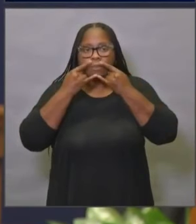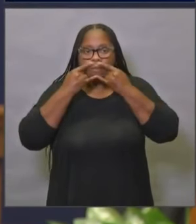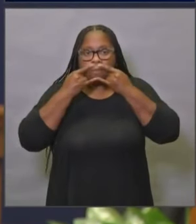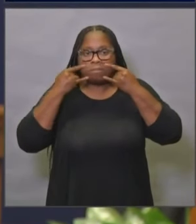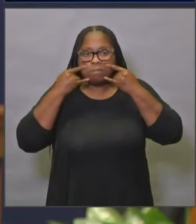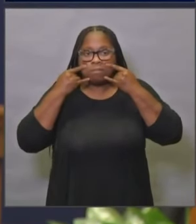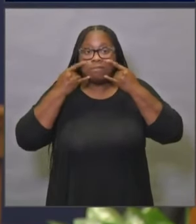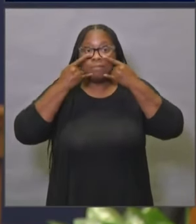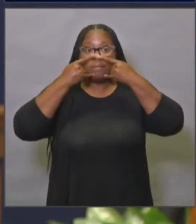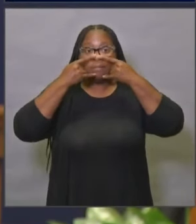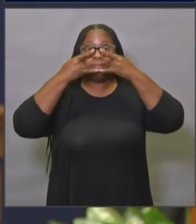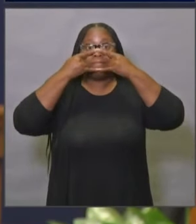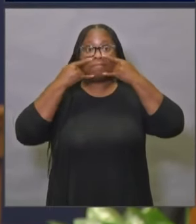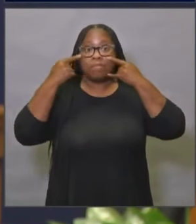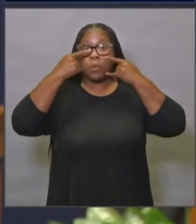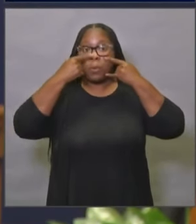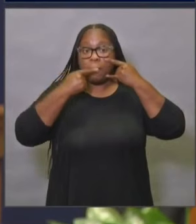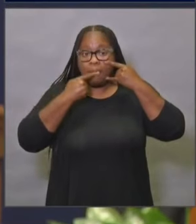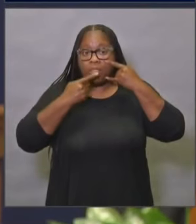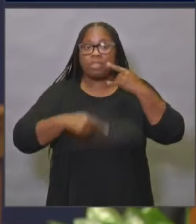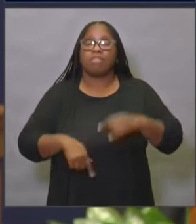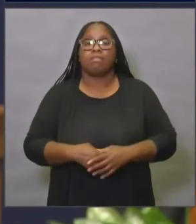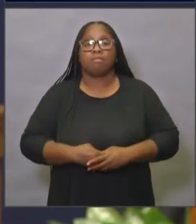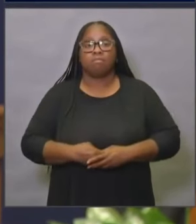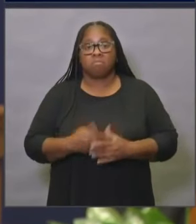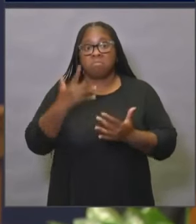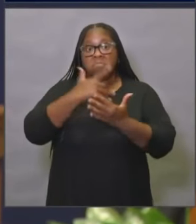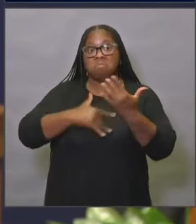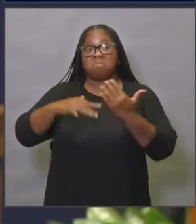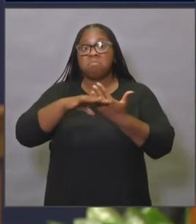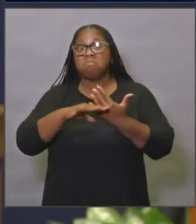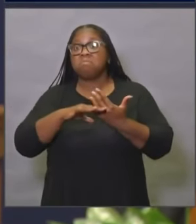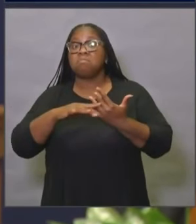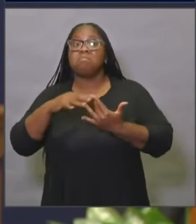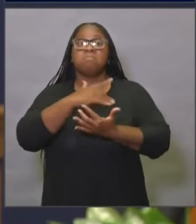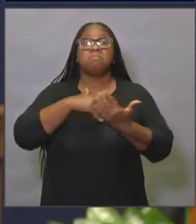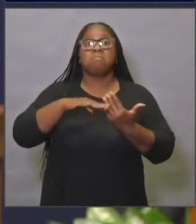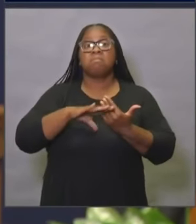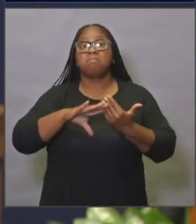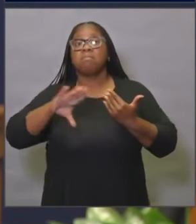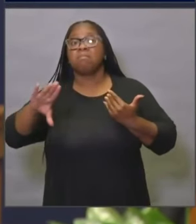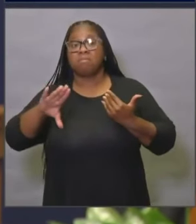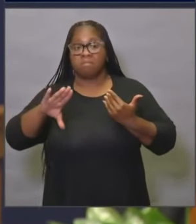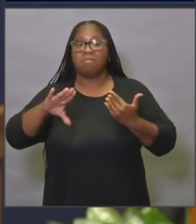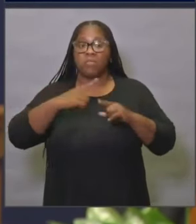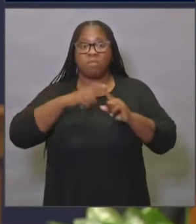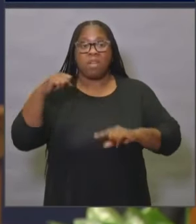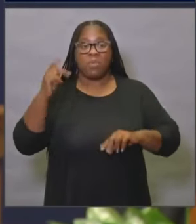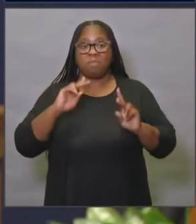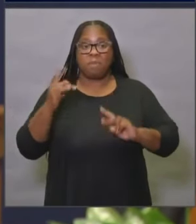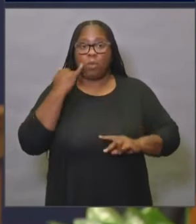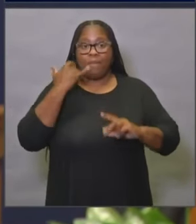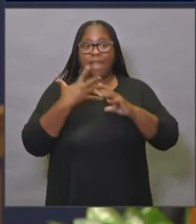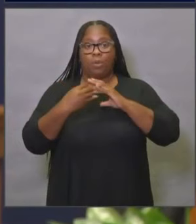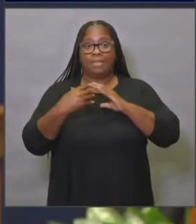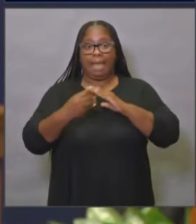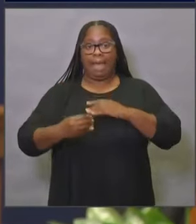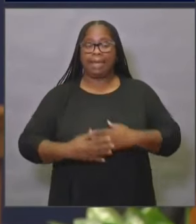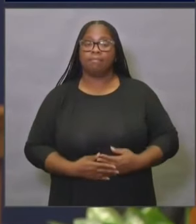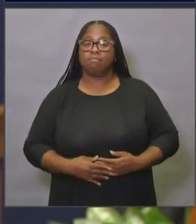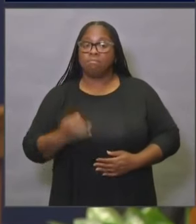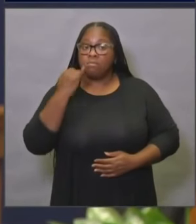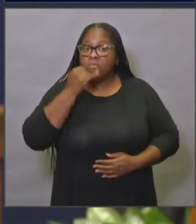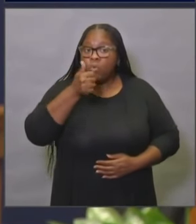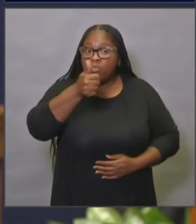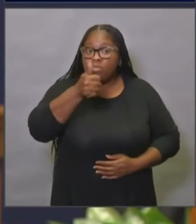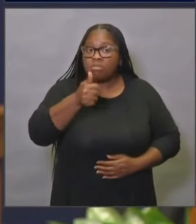keeping physical distance when you're out of your home and around other people. It also means isolating and quarantining if you are